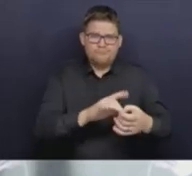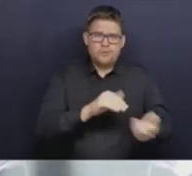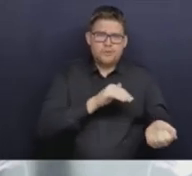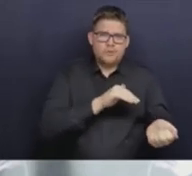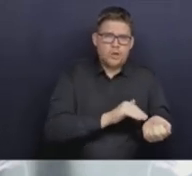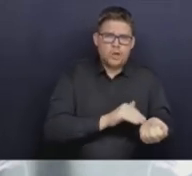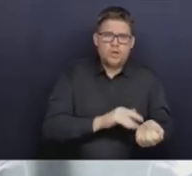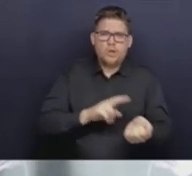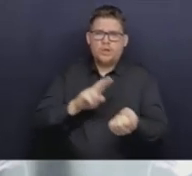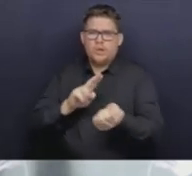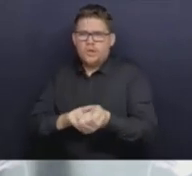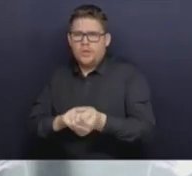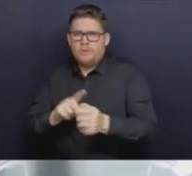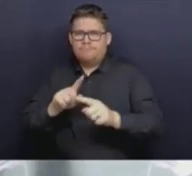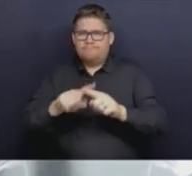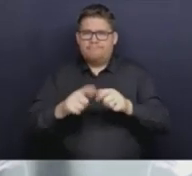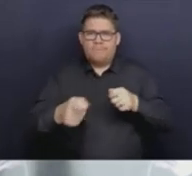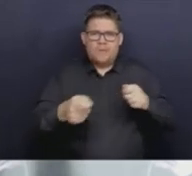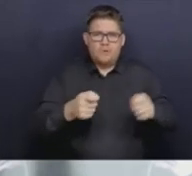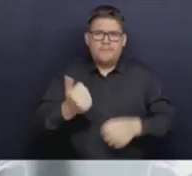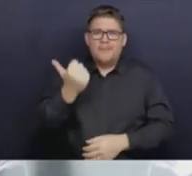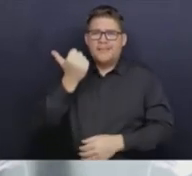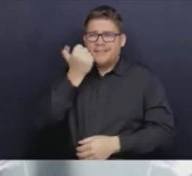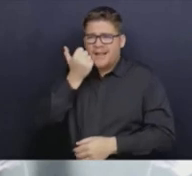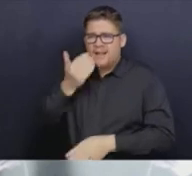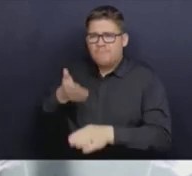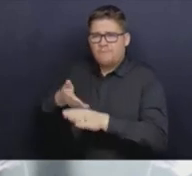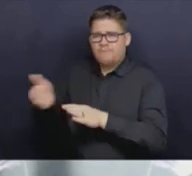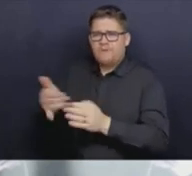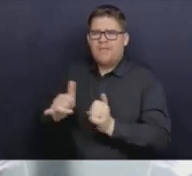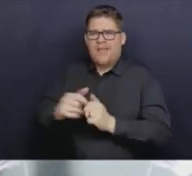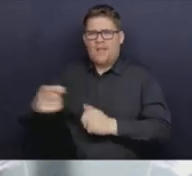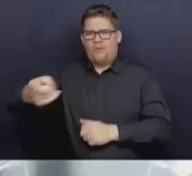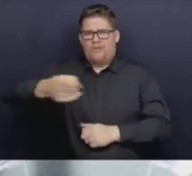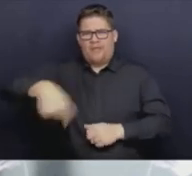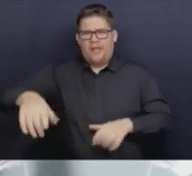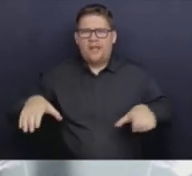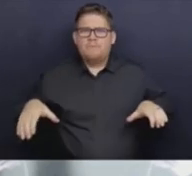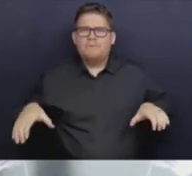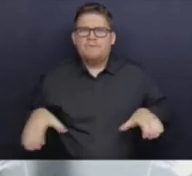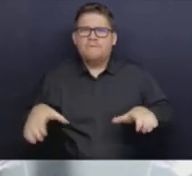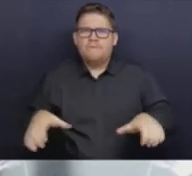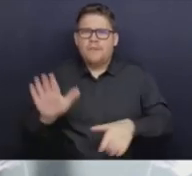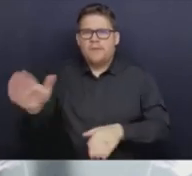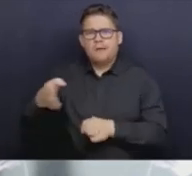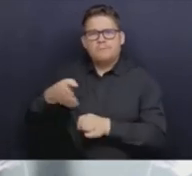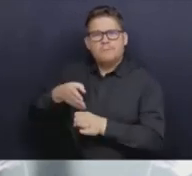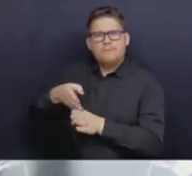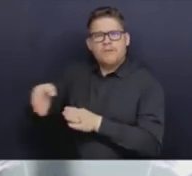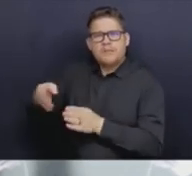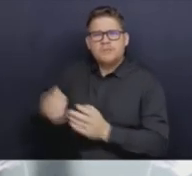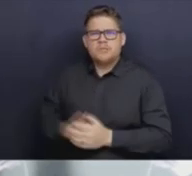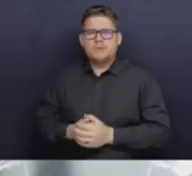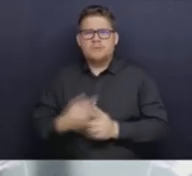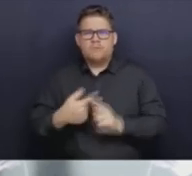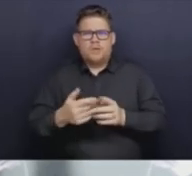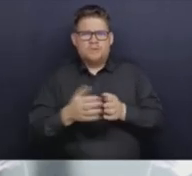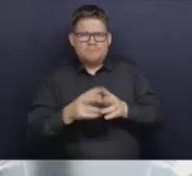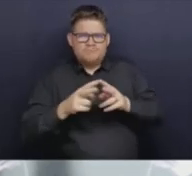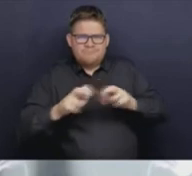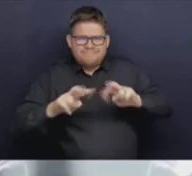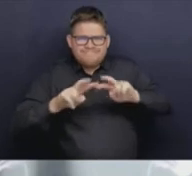the dental profession and how it was conducting certain aspects of this business and a broader review of how we regulated